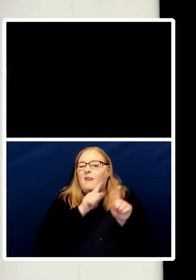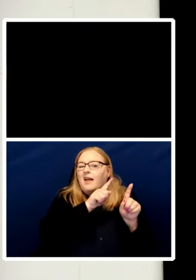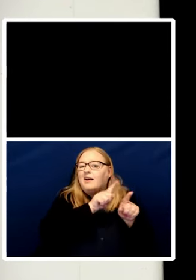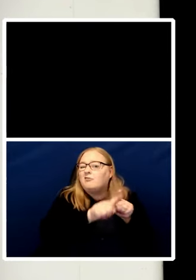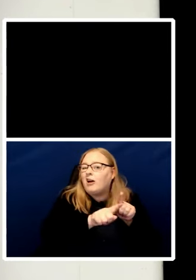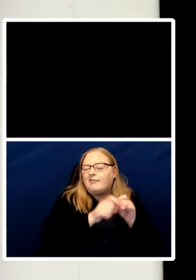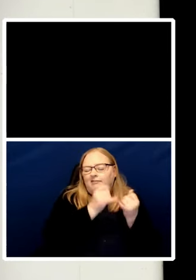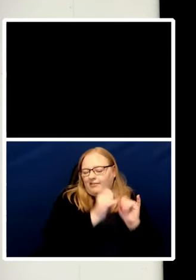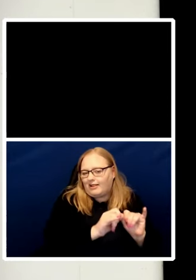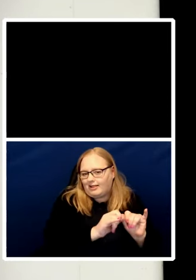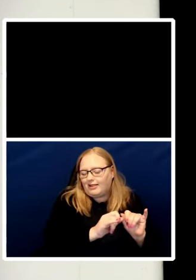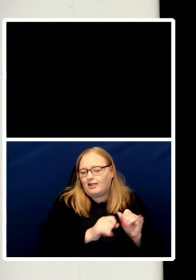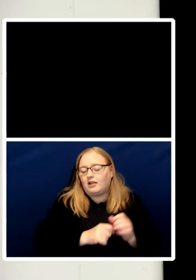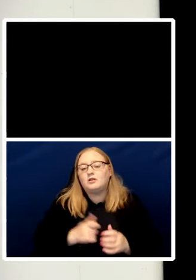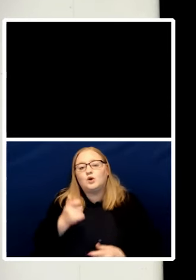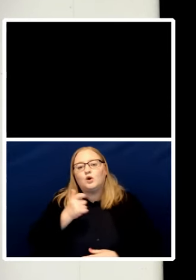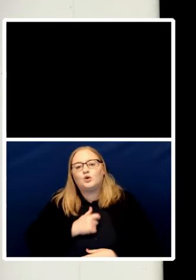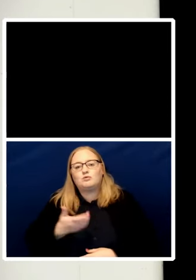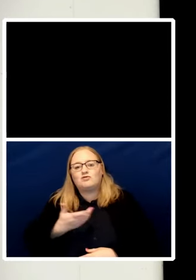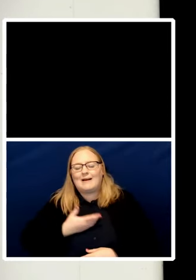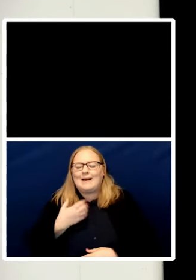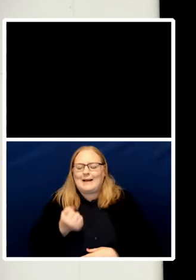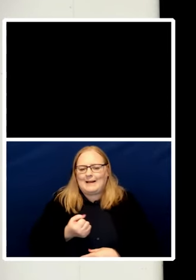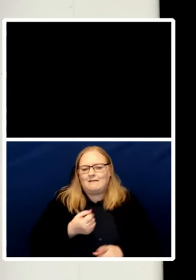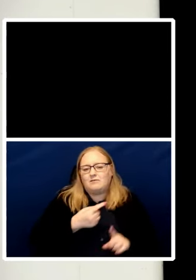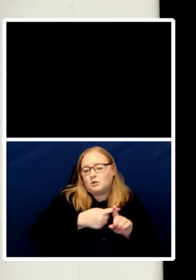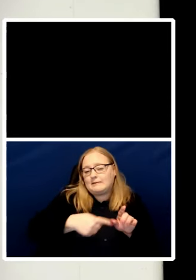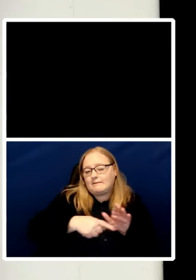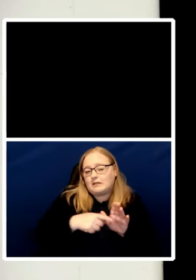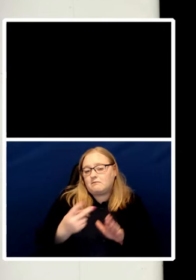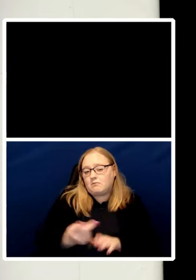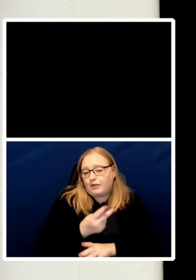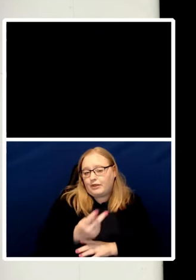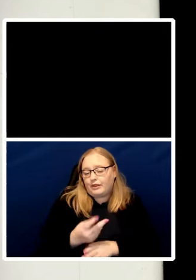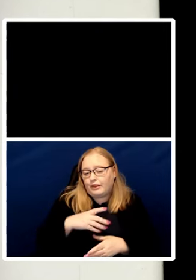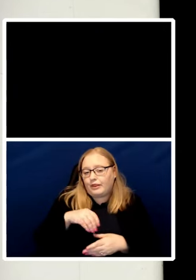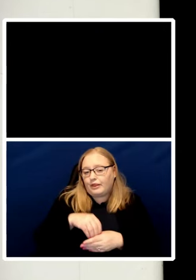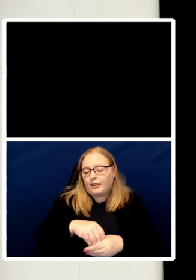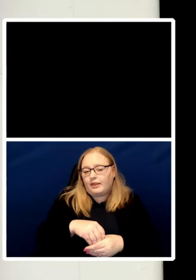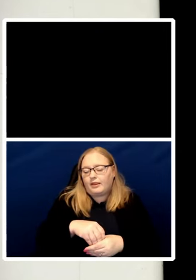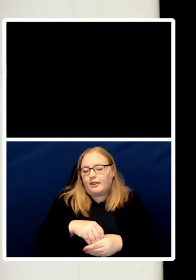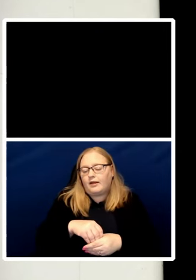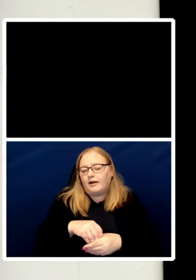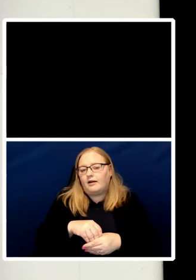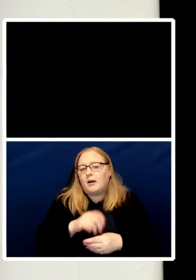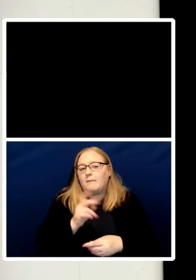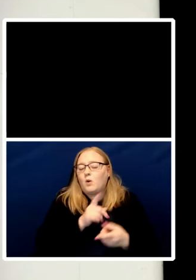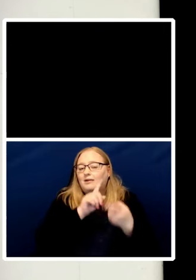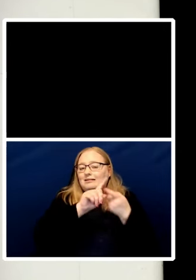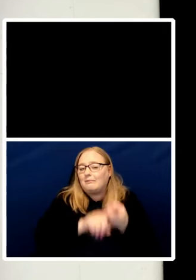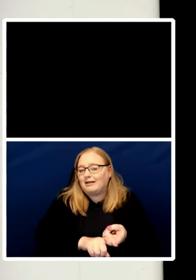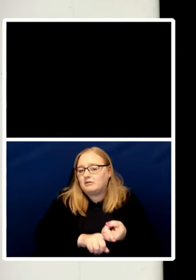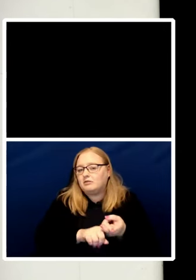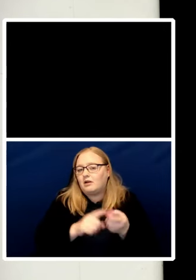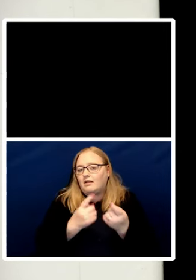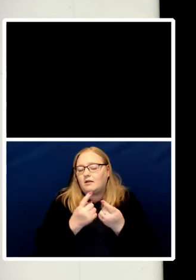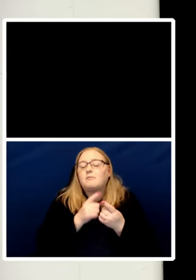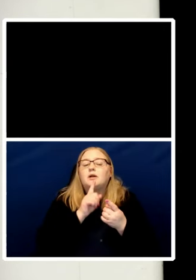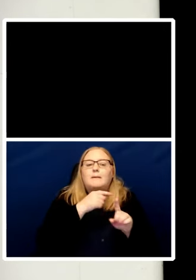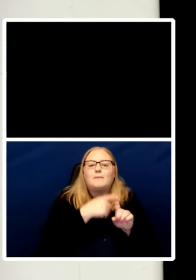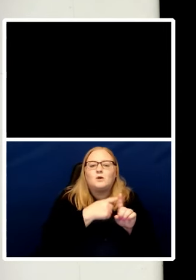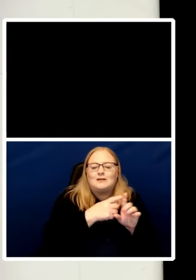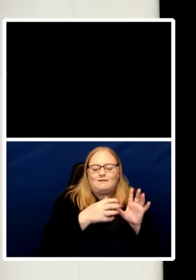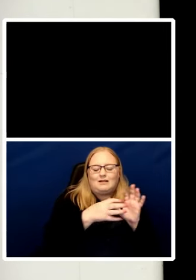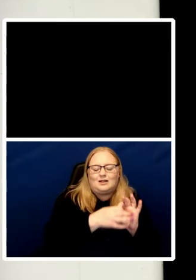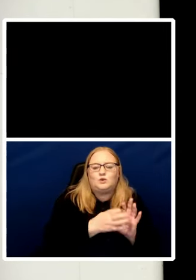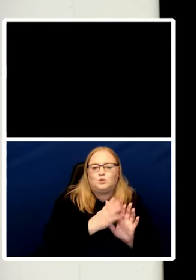has got positive and negative aspects both dependent but primarily the positive side on shame I'll talk about both and then